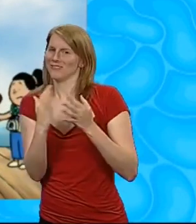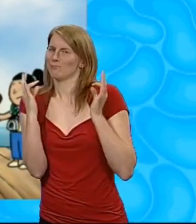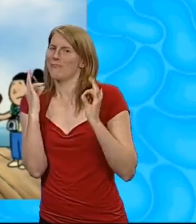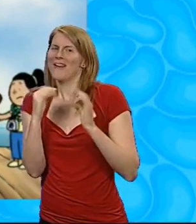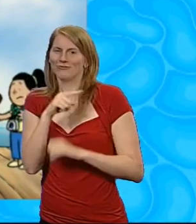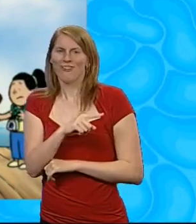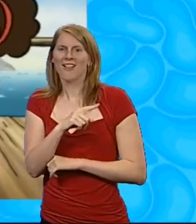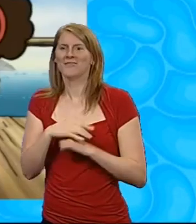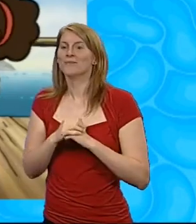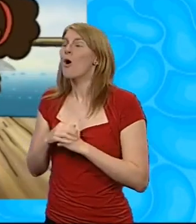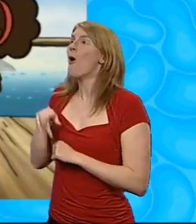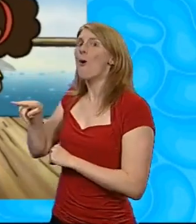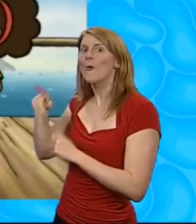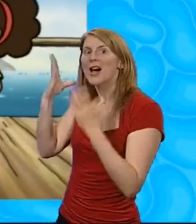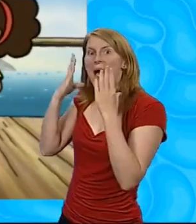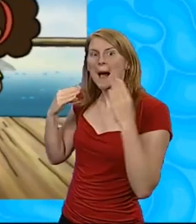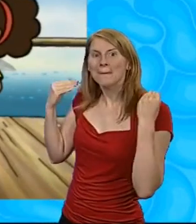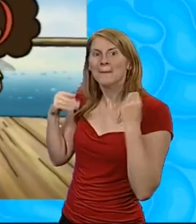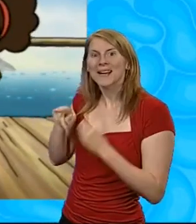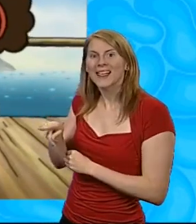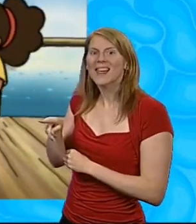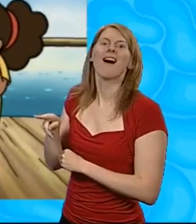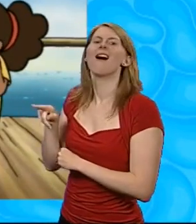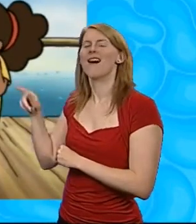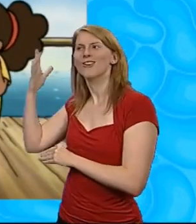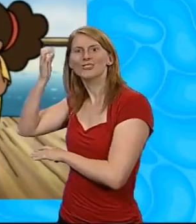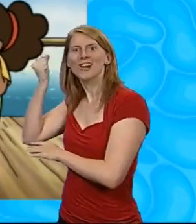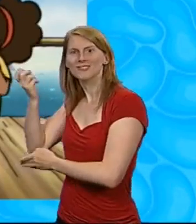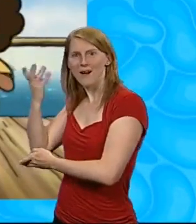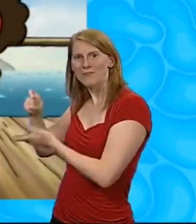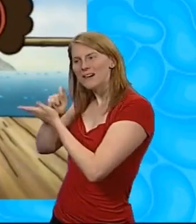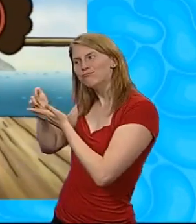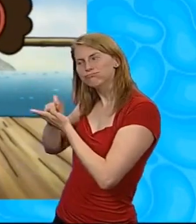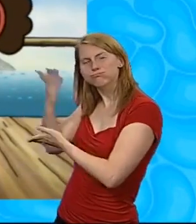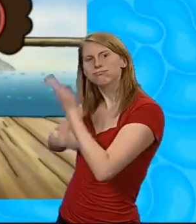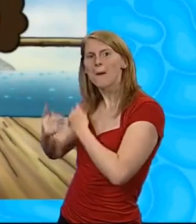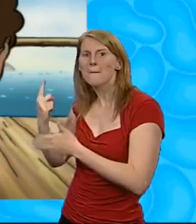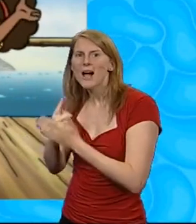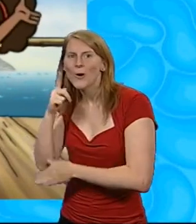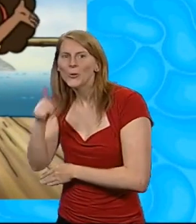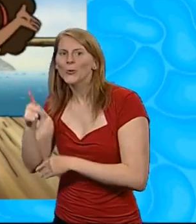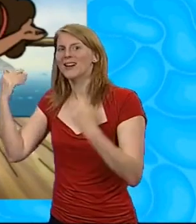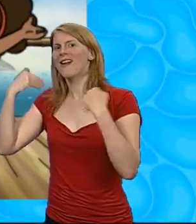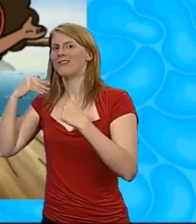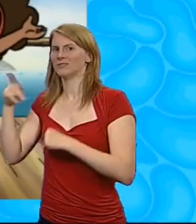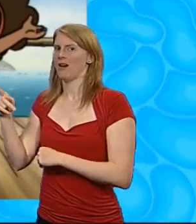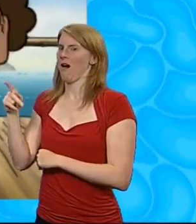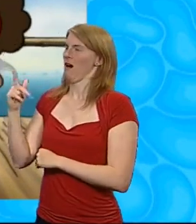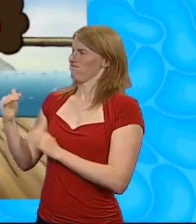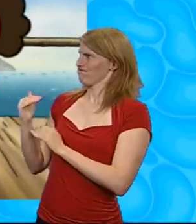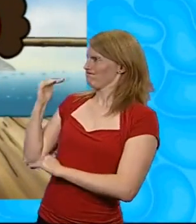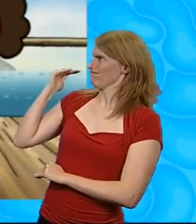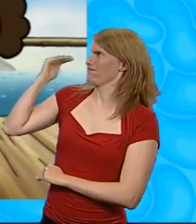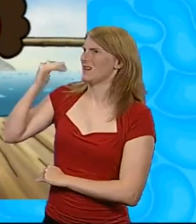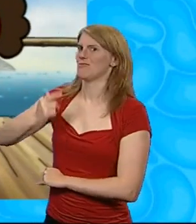special, too. You must be Emily Elizabeth. Jetta wrote to me about you. And Clifford. He's even bigger and redder